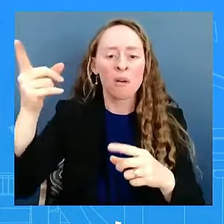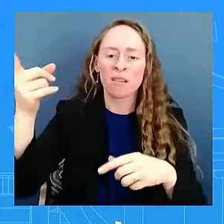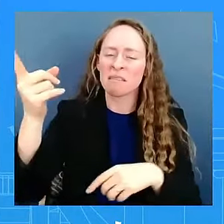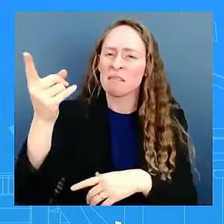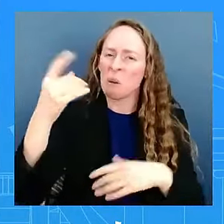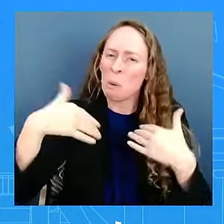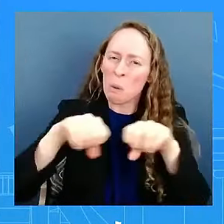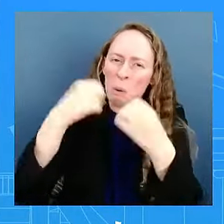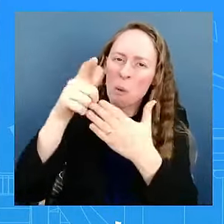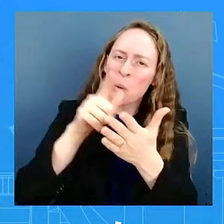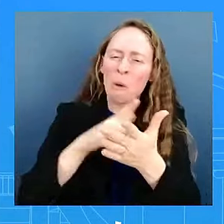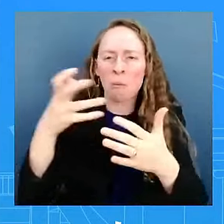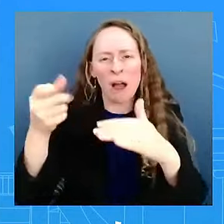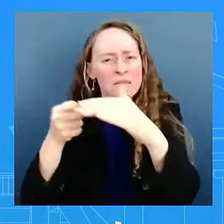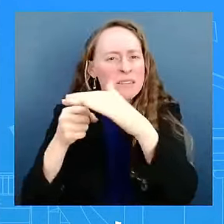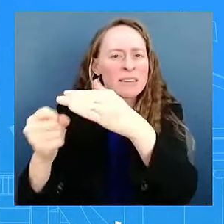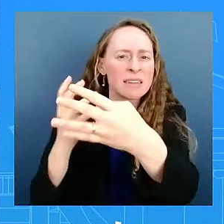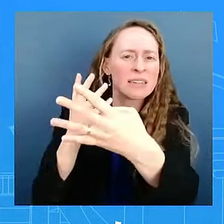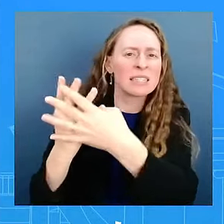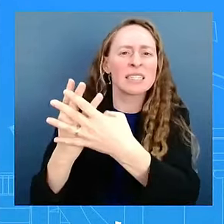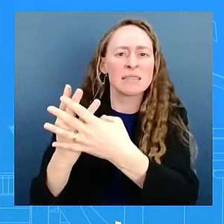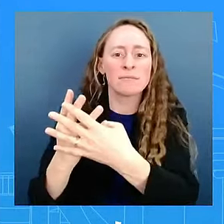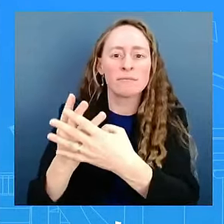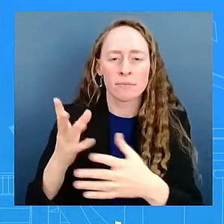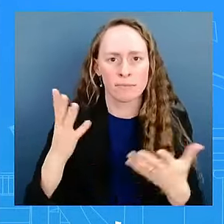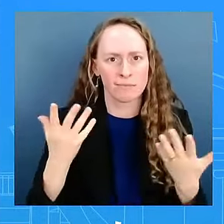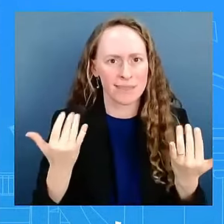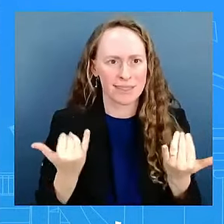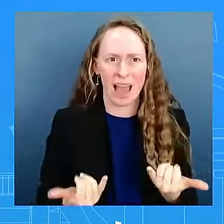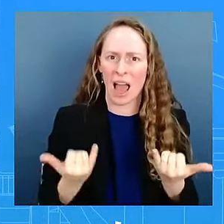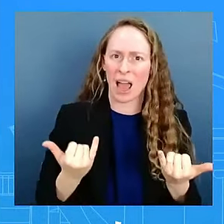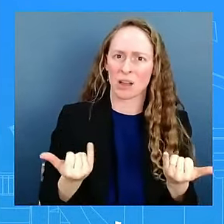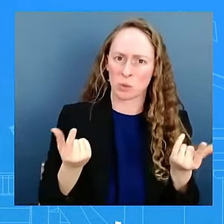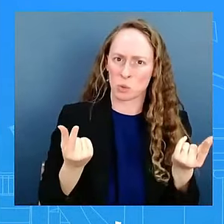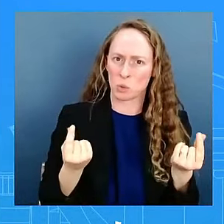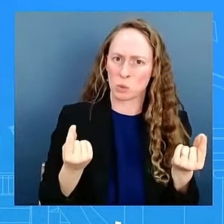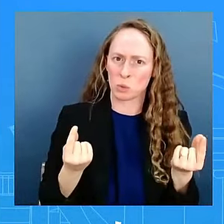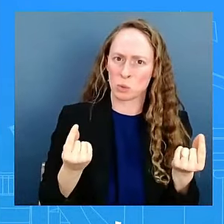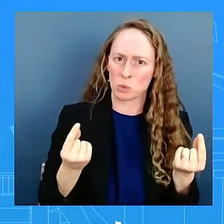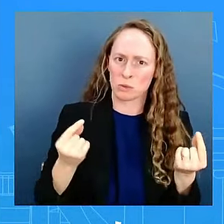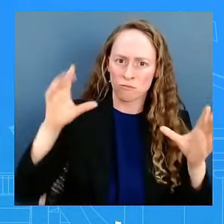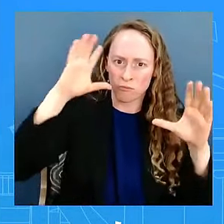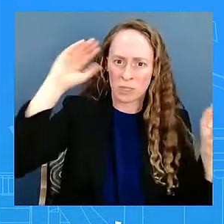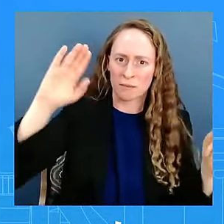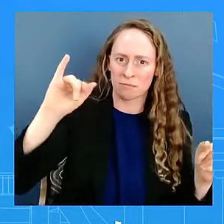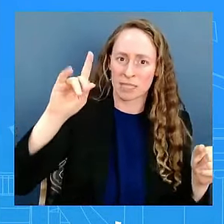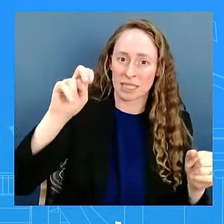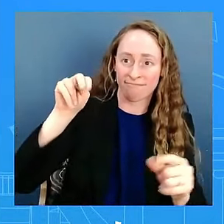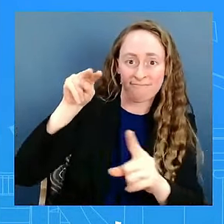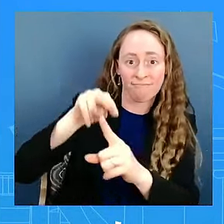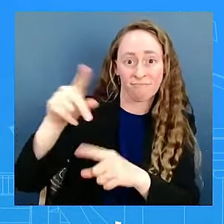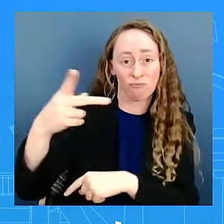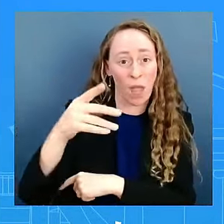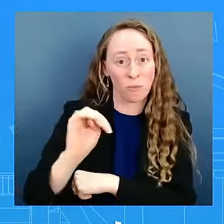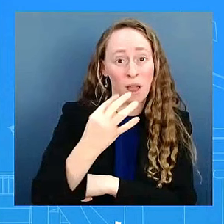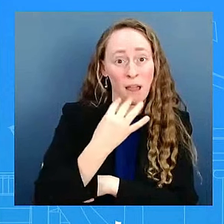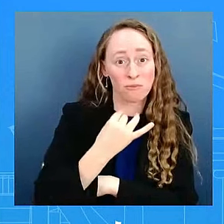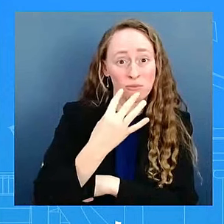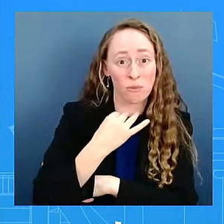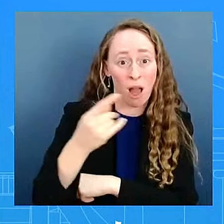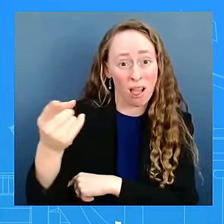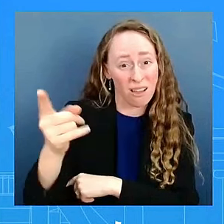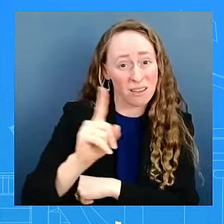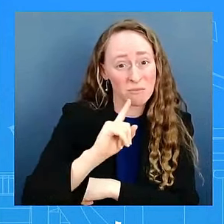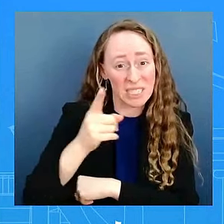that the prime minister is acting in good faith here? Based on the constructive conversations that we had with the prime minister last week,